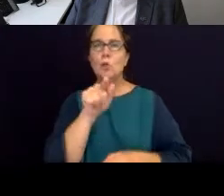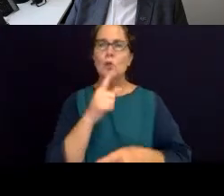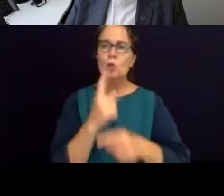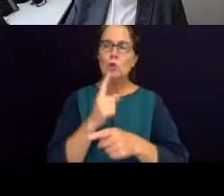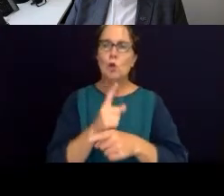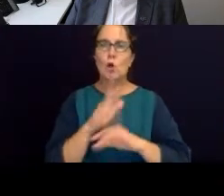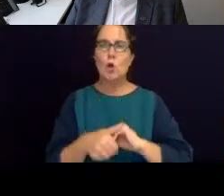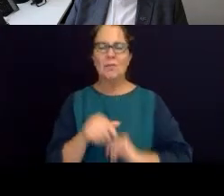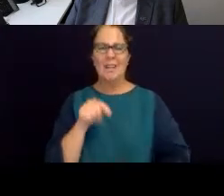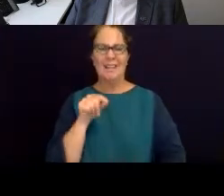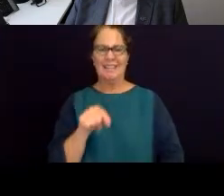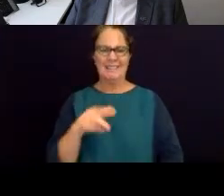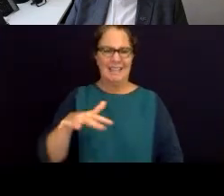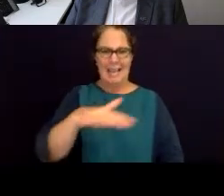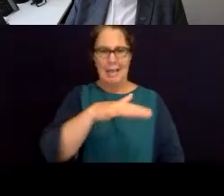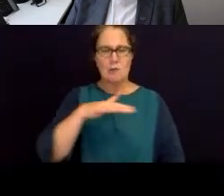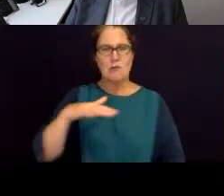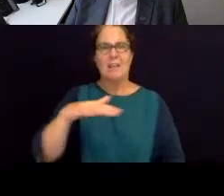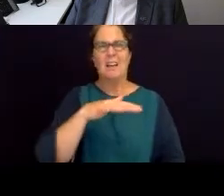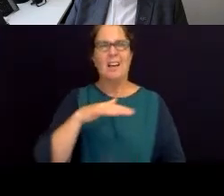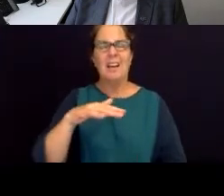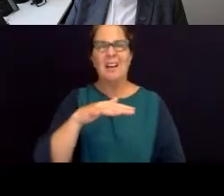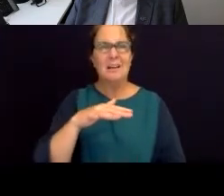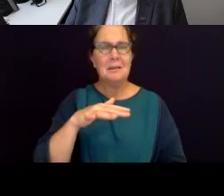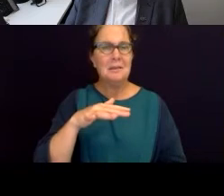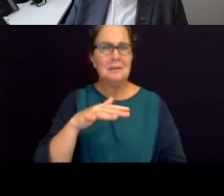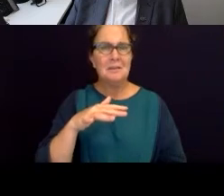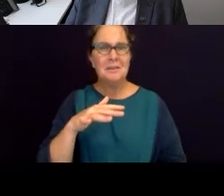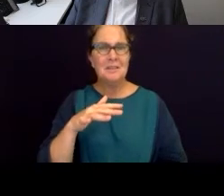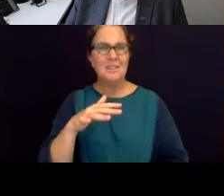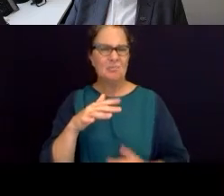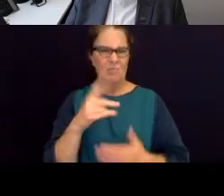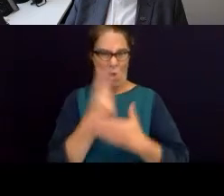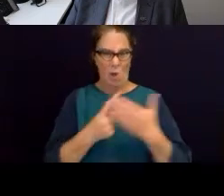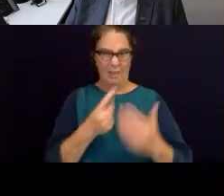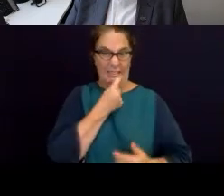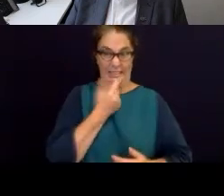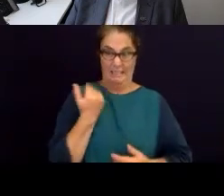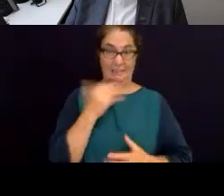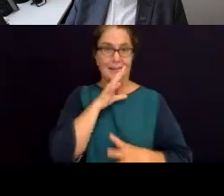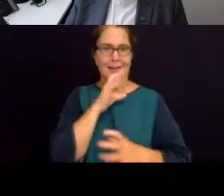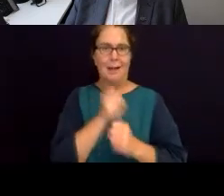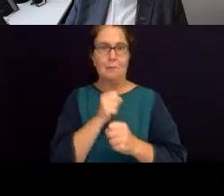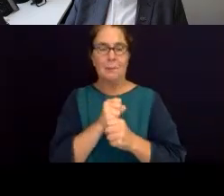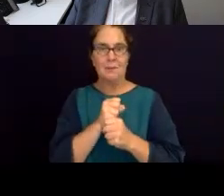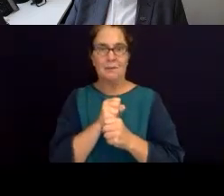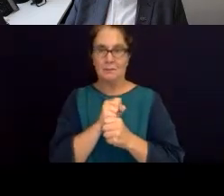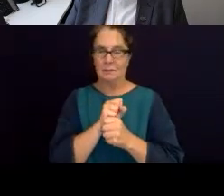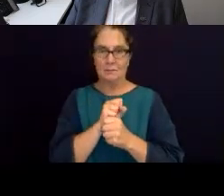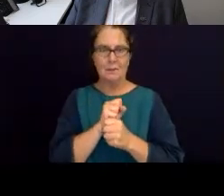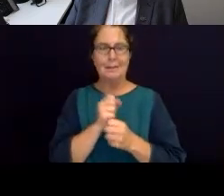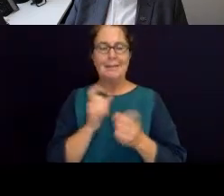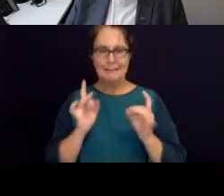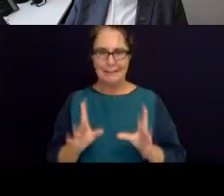area and that the governments are only recently come around to, you know, understand,